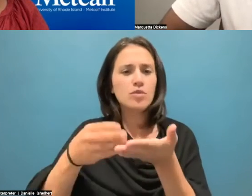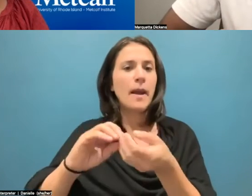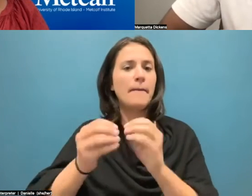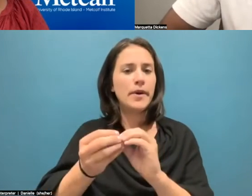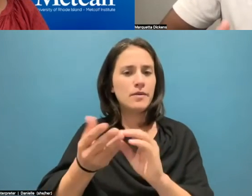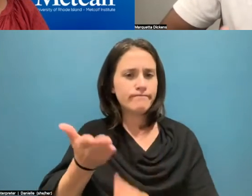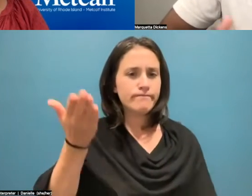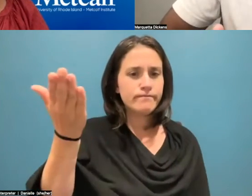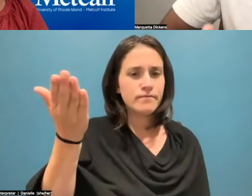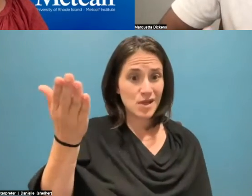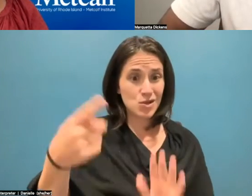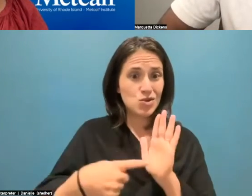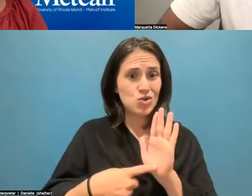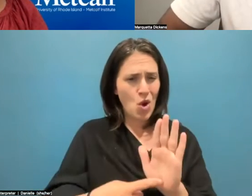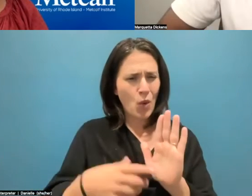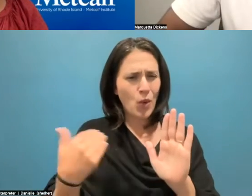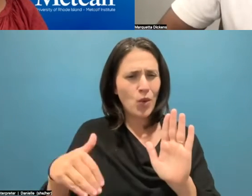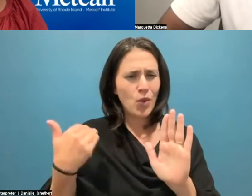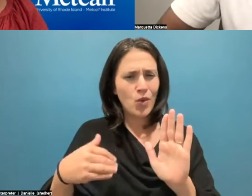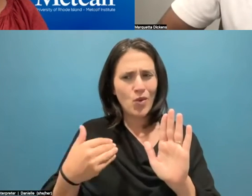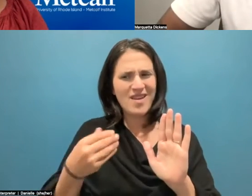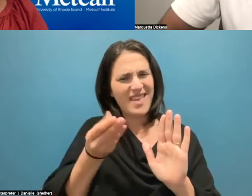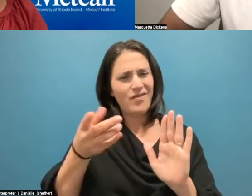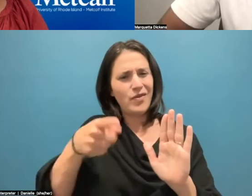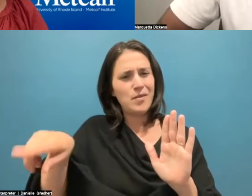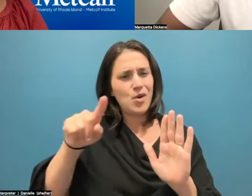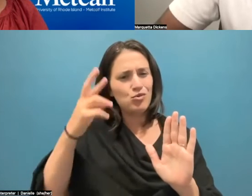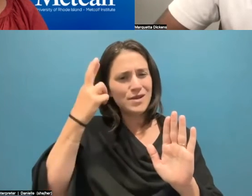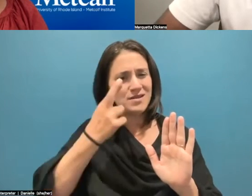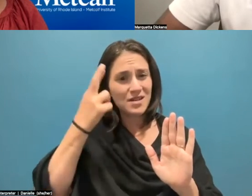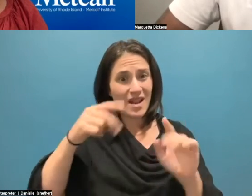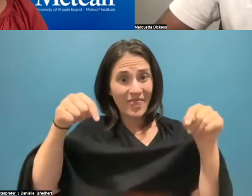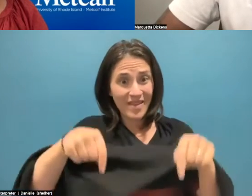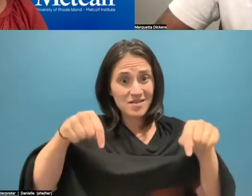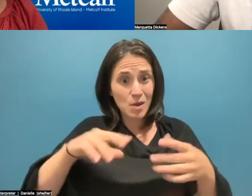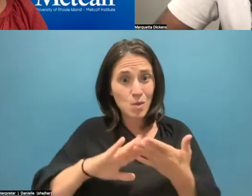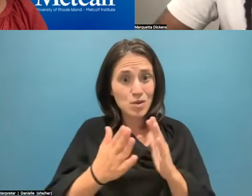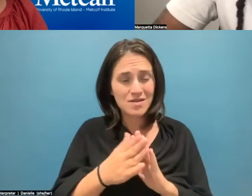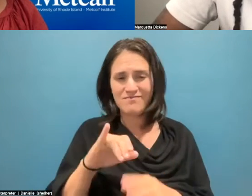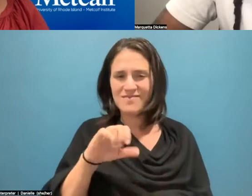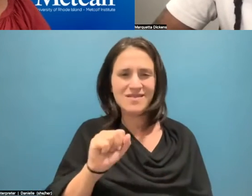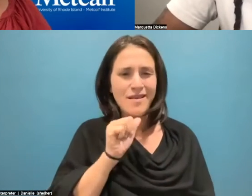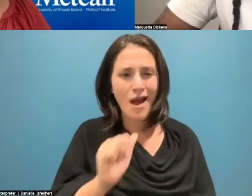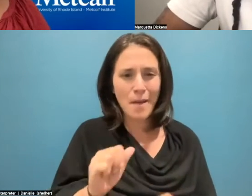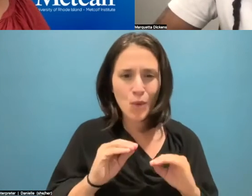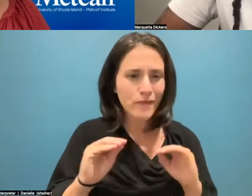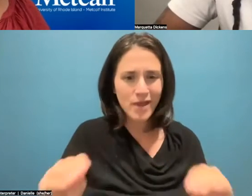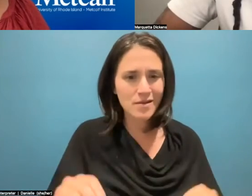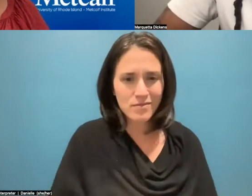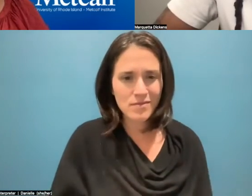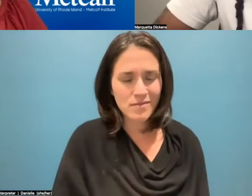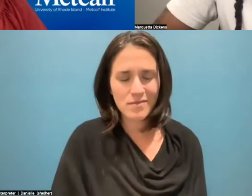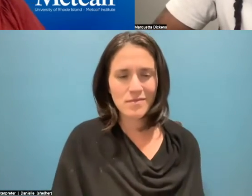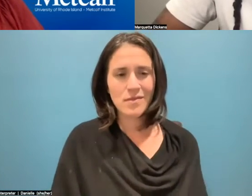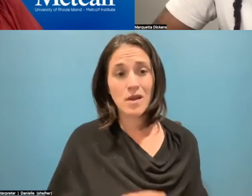give us a reason and give everybody else a reason who's reading this of why our community is not moving. And the only